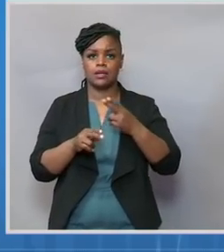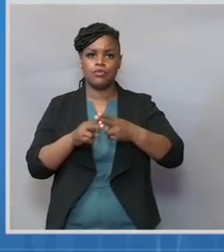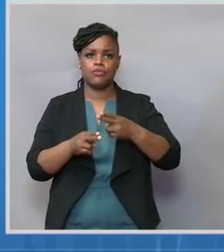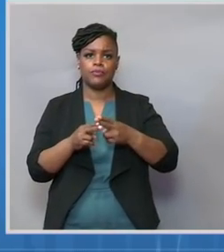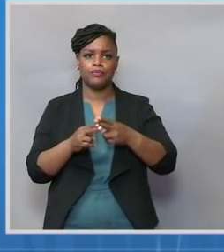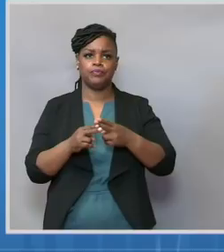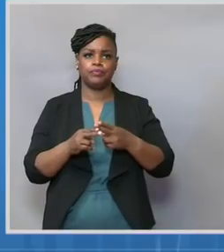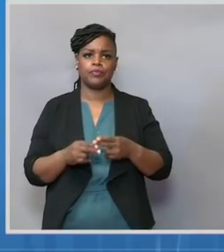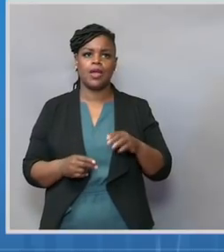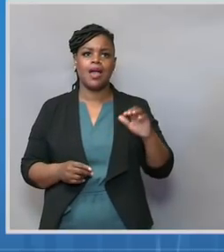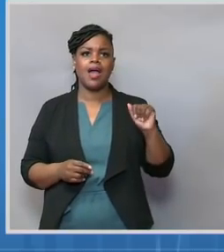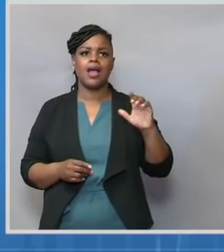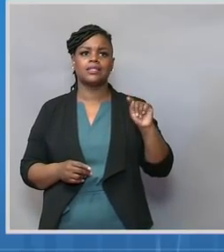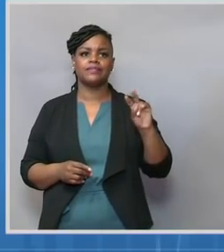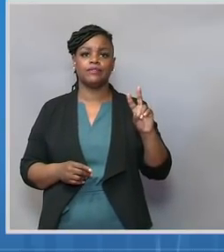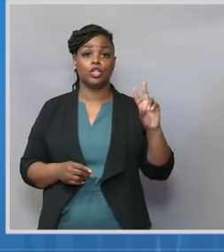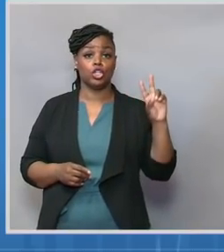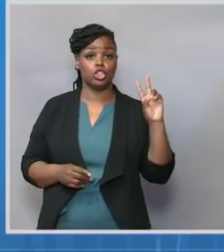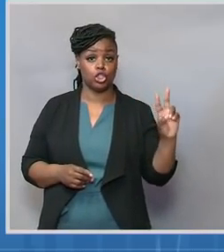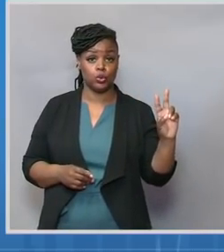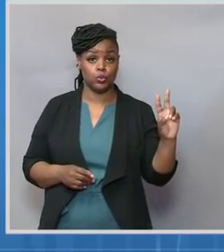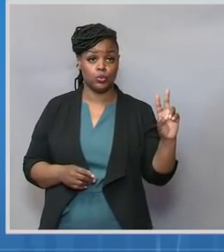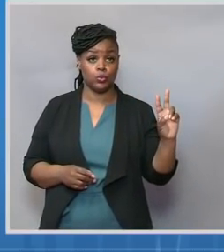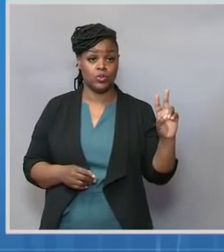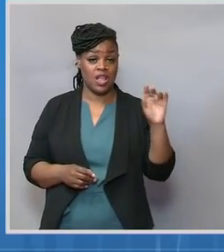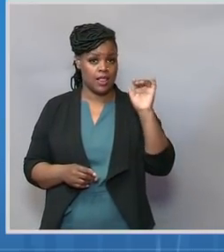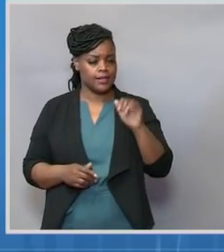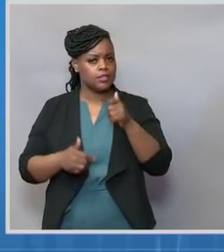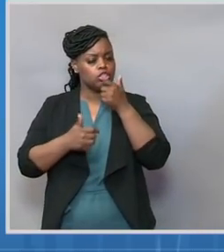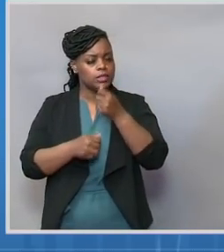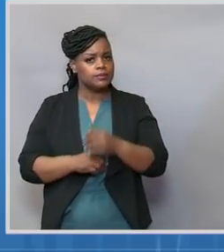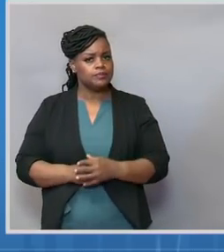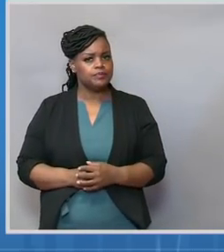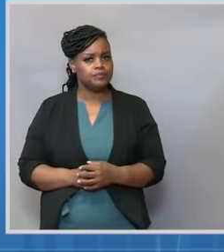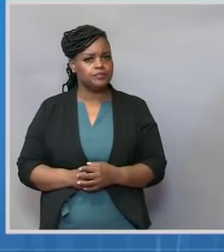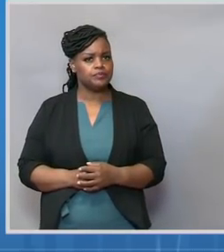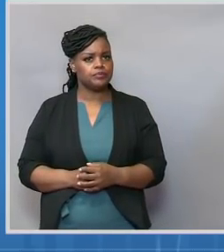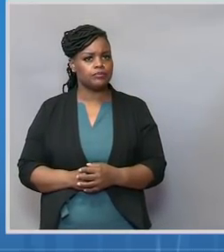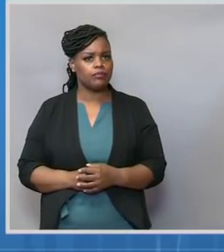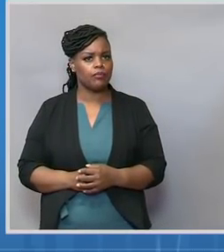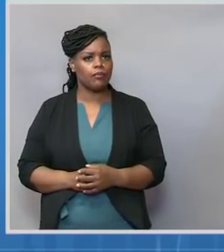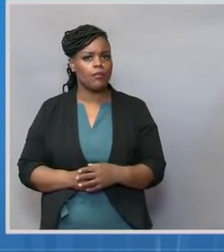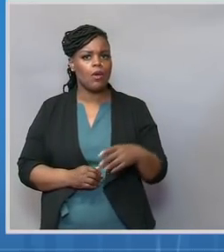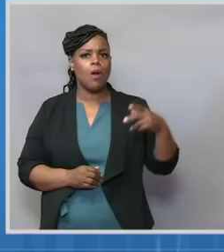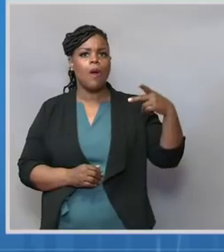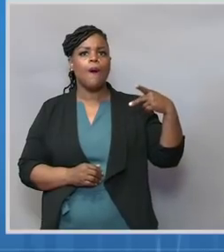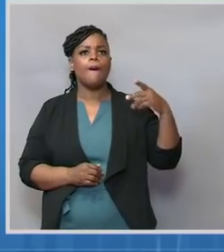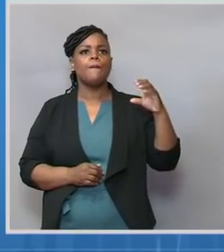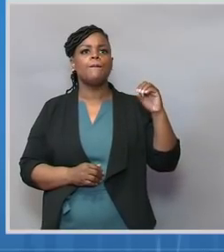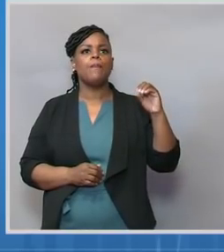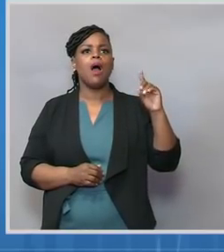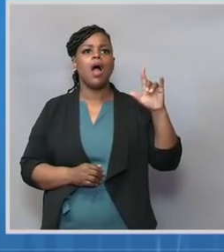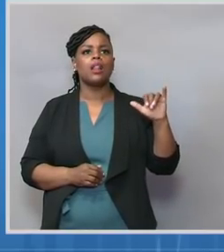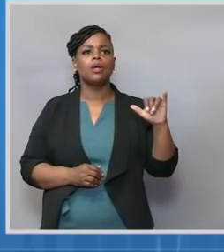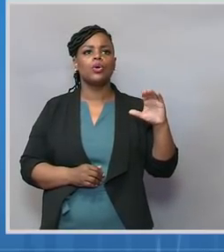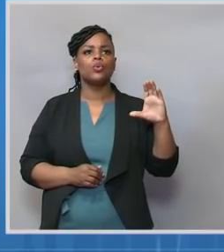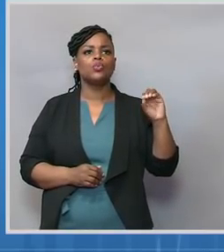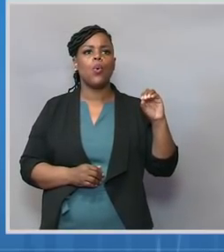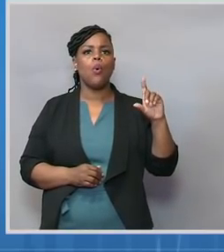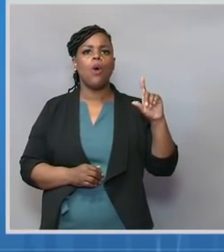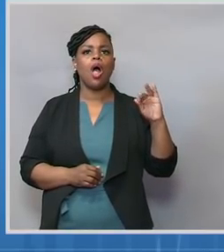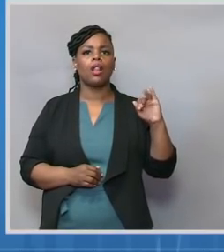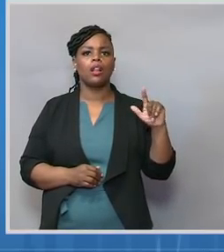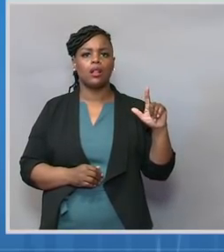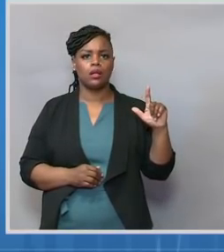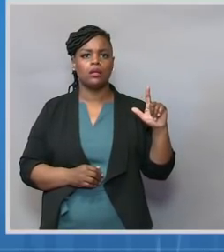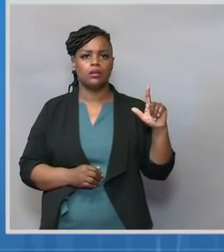ACTIV-2, which is an interesting trial of a polyclonal antibody that has been derived from the immunization of